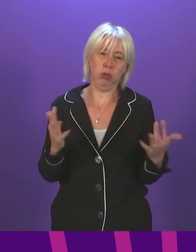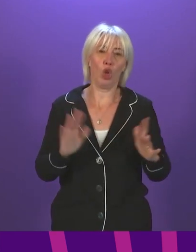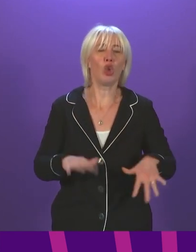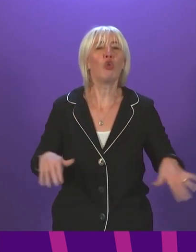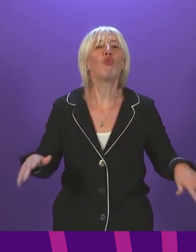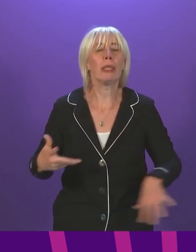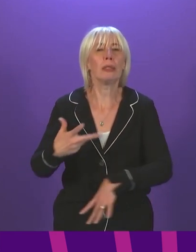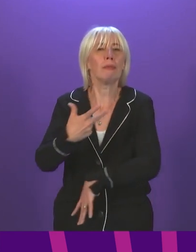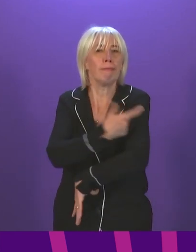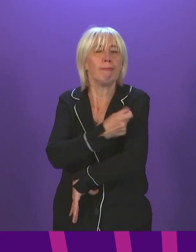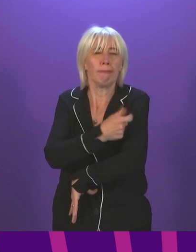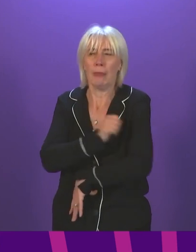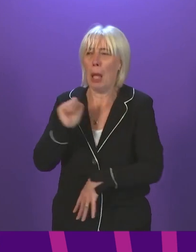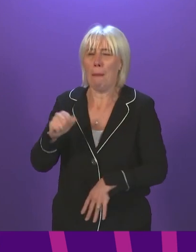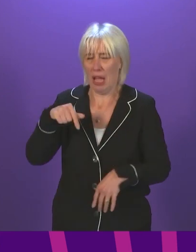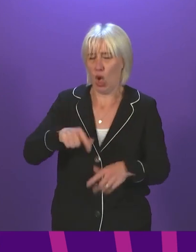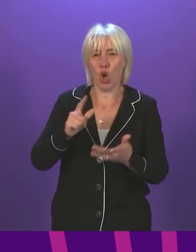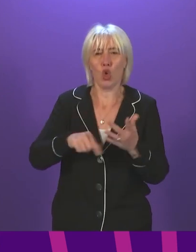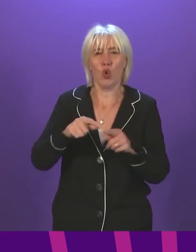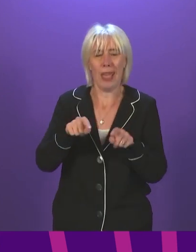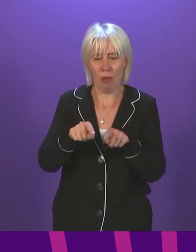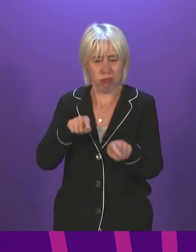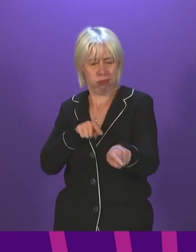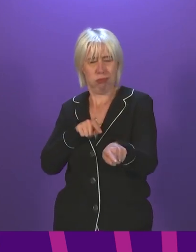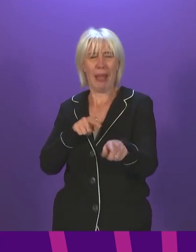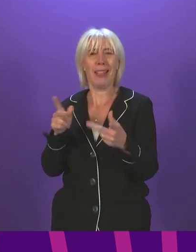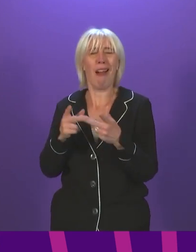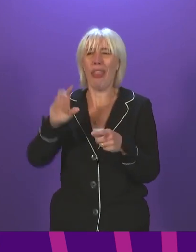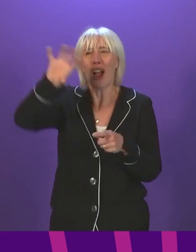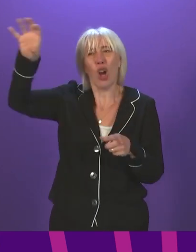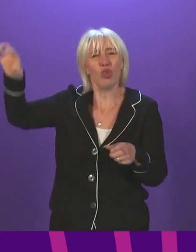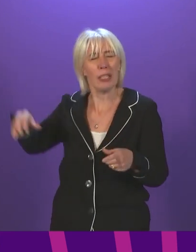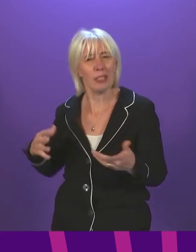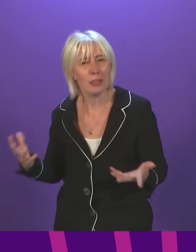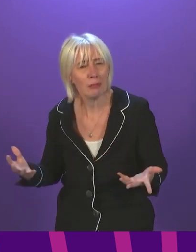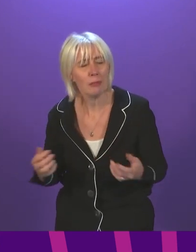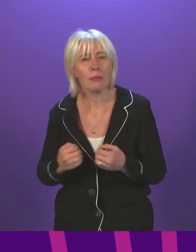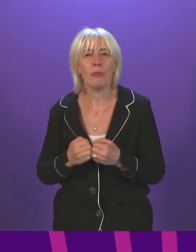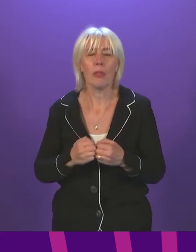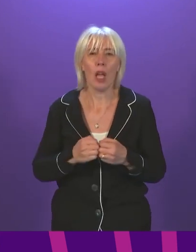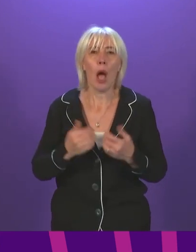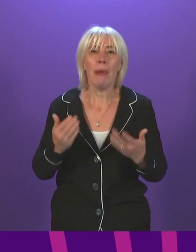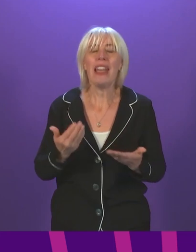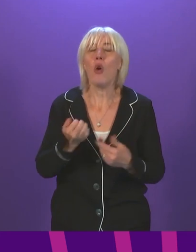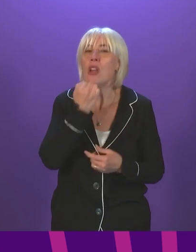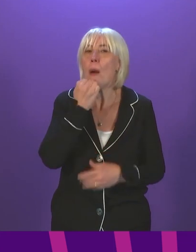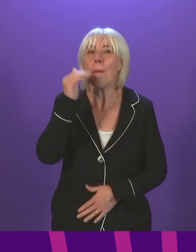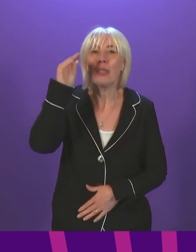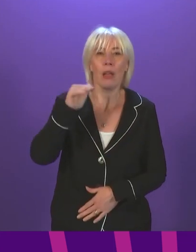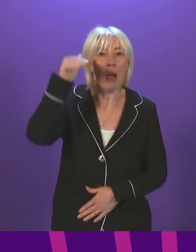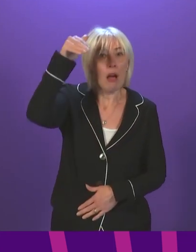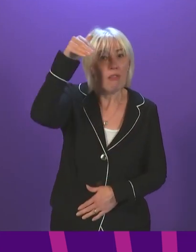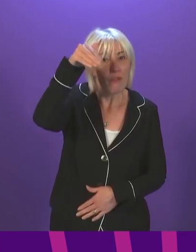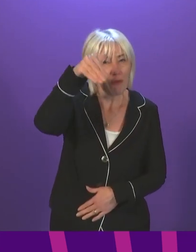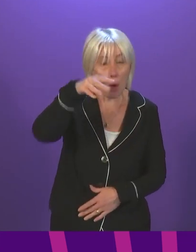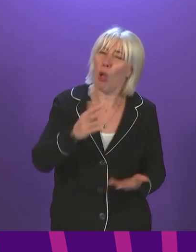UK is significantly behind other countries in its rollout to young people. As the First Minister outlined, cases are beginning to fall, but numbers are still far